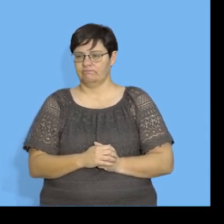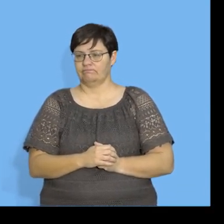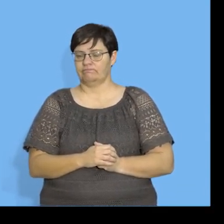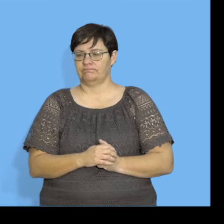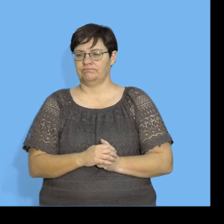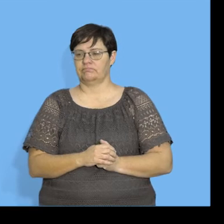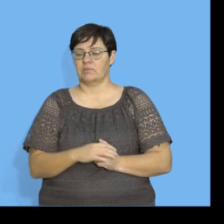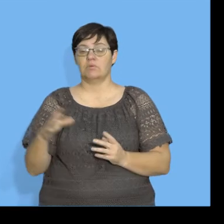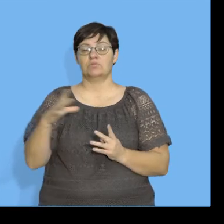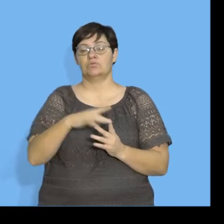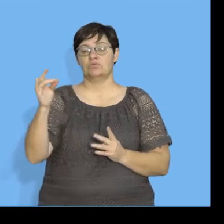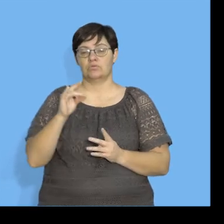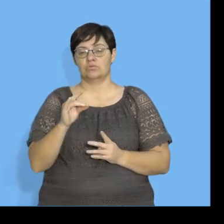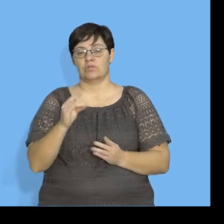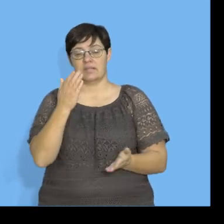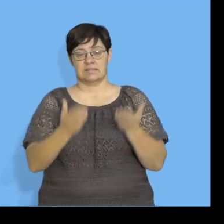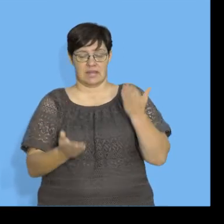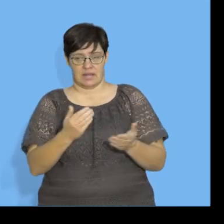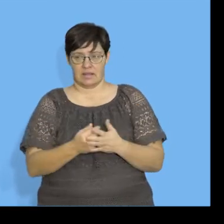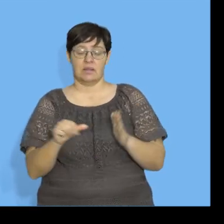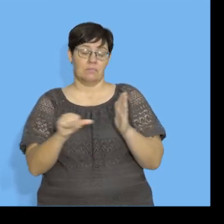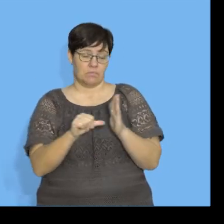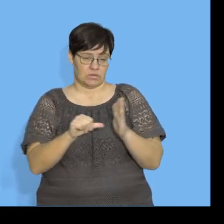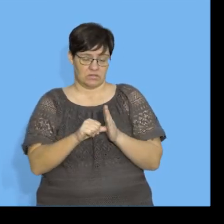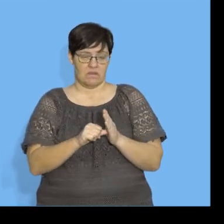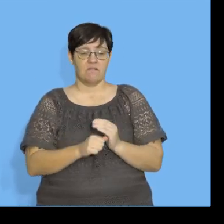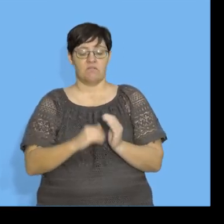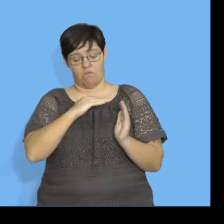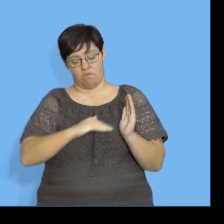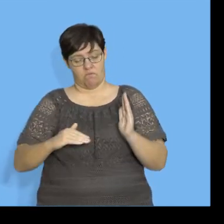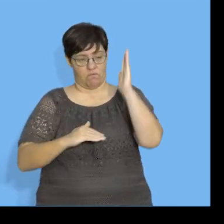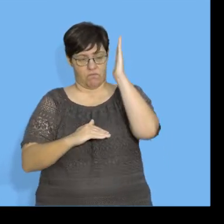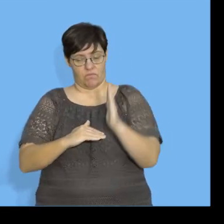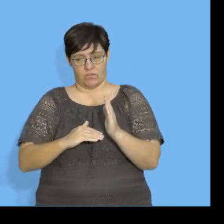So we have to choose a suitable scale. That's very important for the axis.